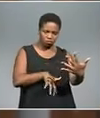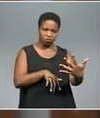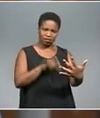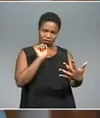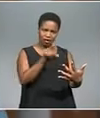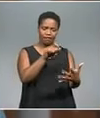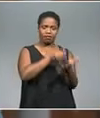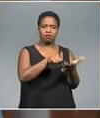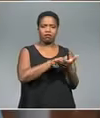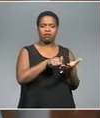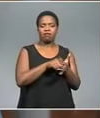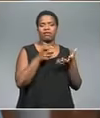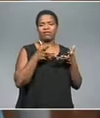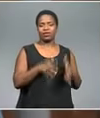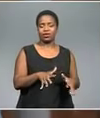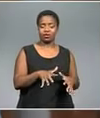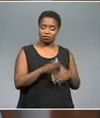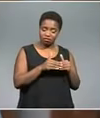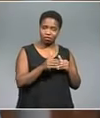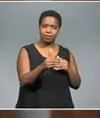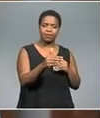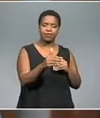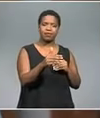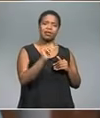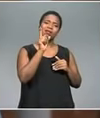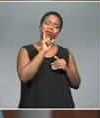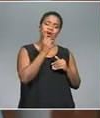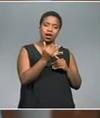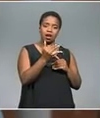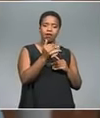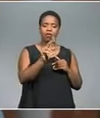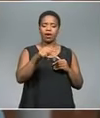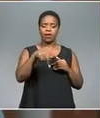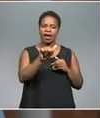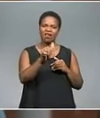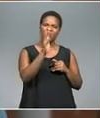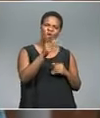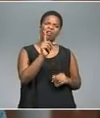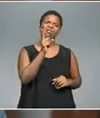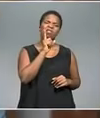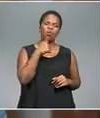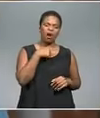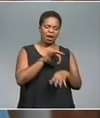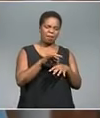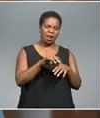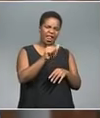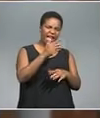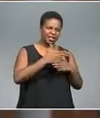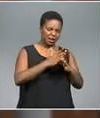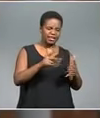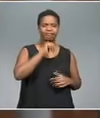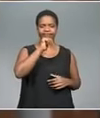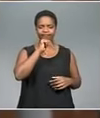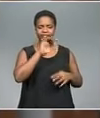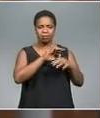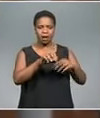by him. So, going forward, the state now has to, you know, when you fail on plan A, you must